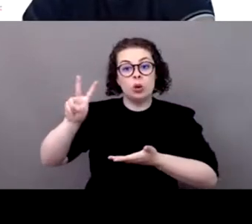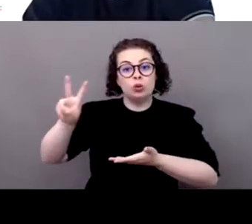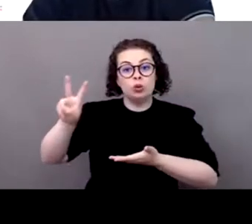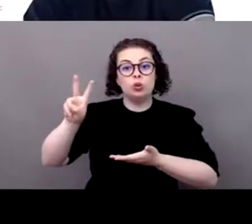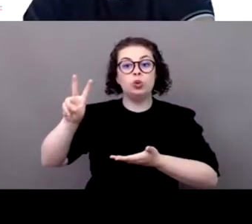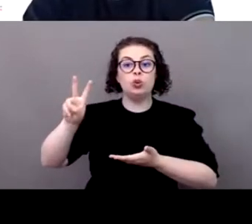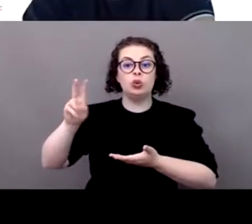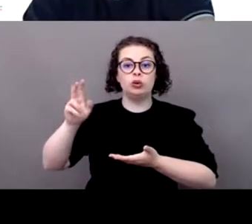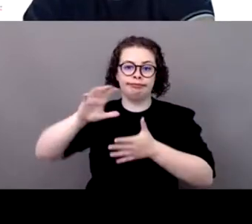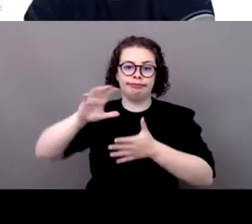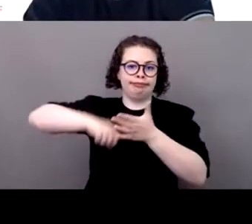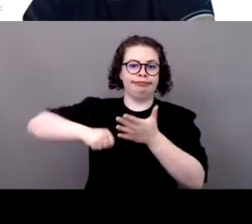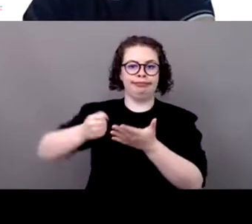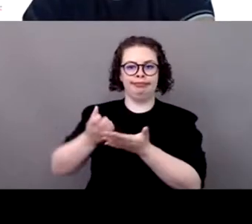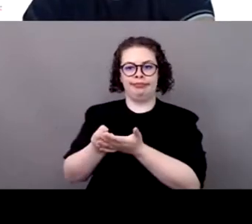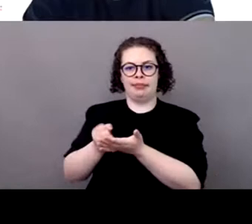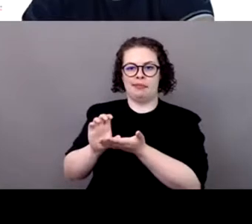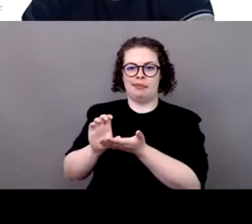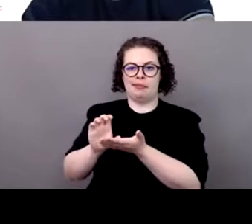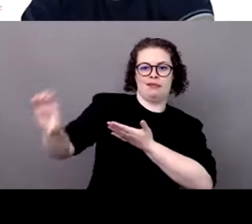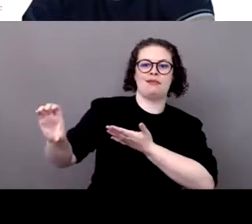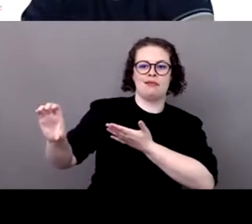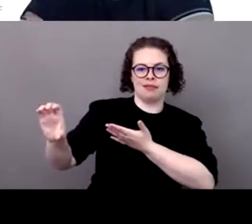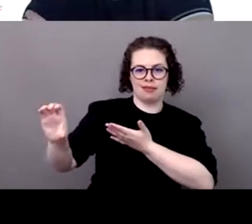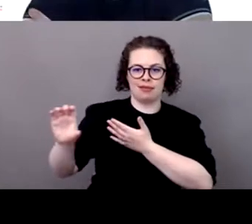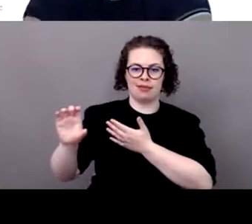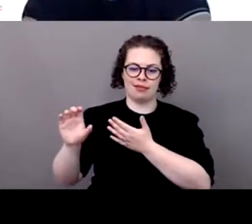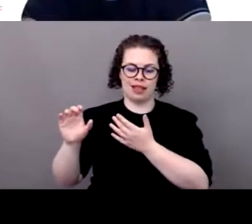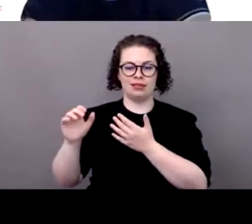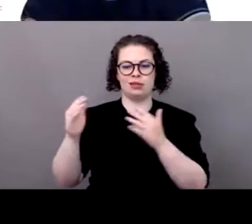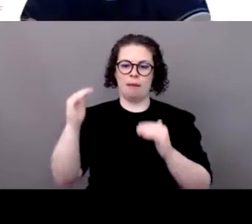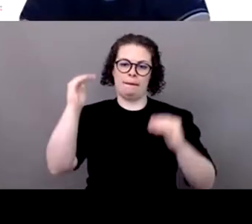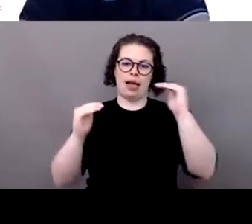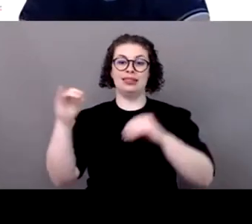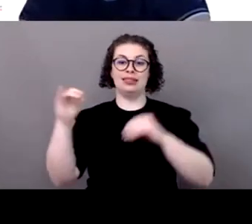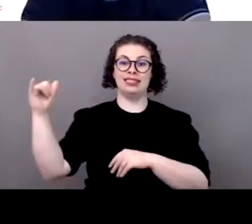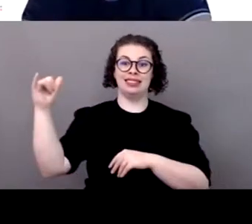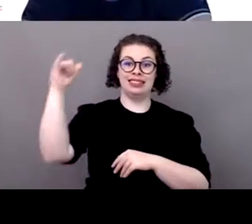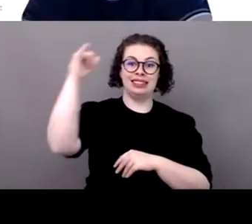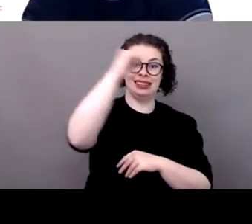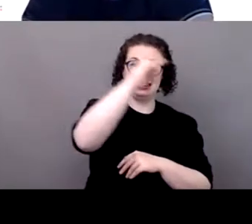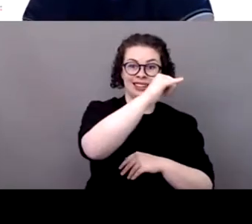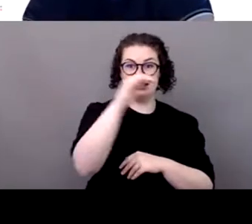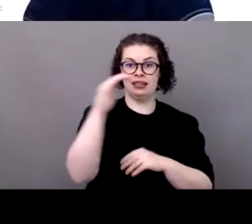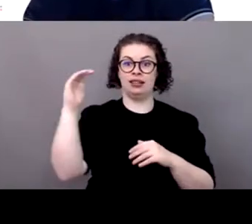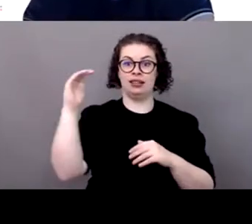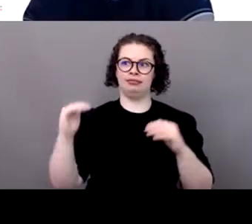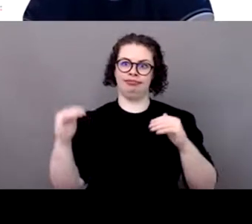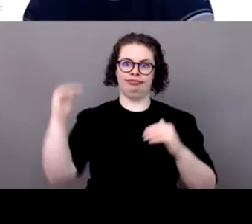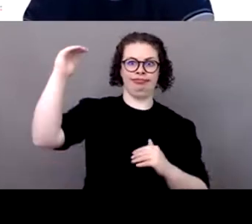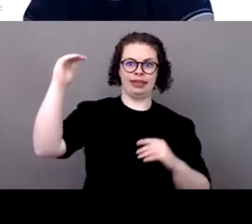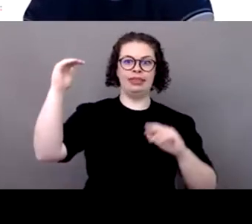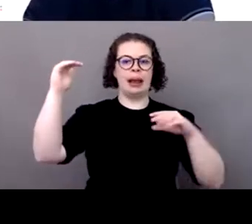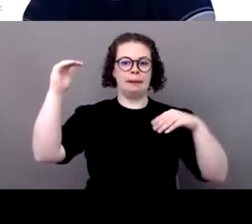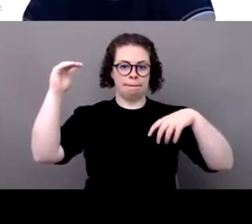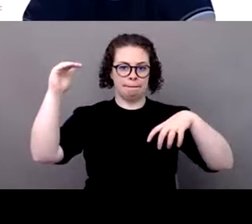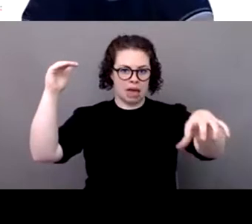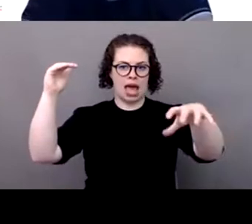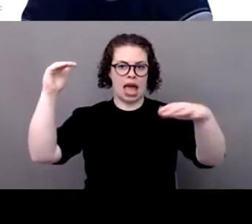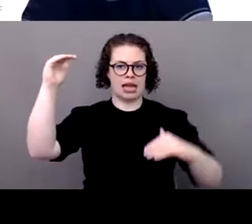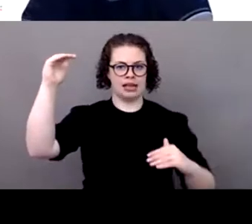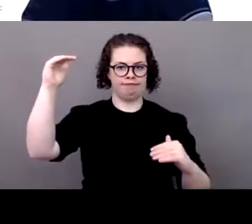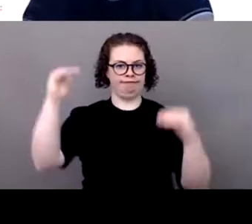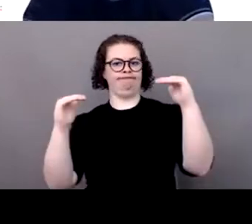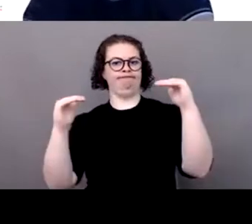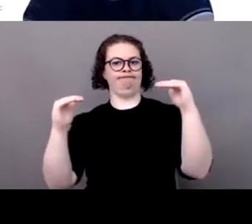always this question just limited the impact because we can't cancel it. I mean, it makes sense. They have to race in Japan.